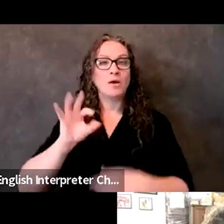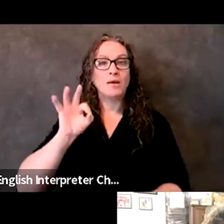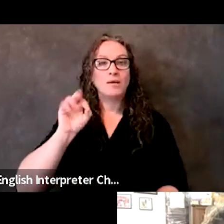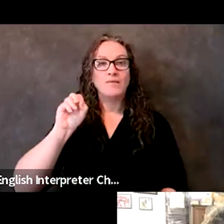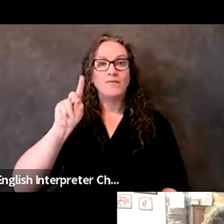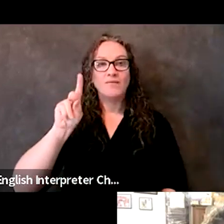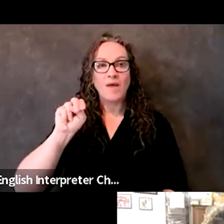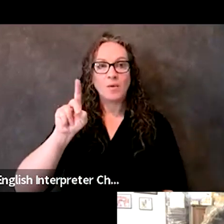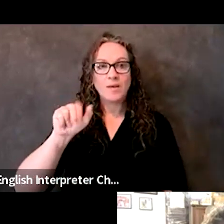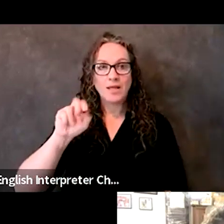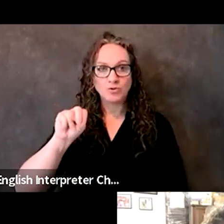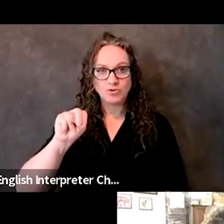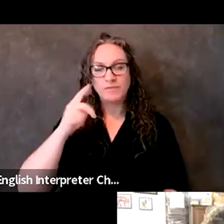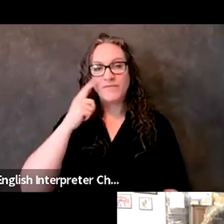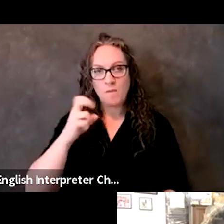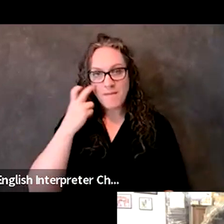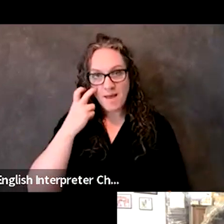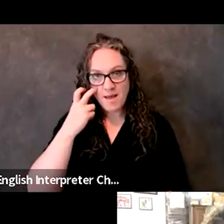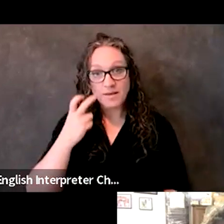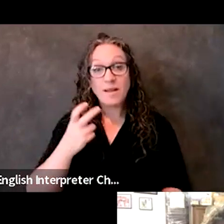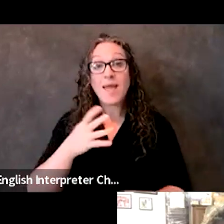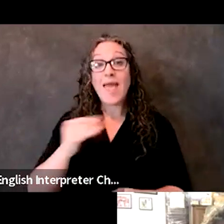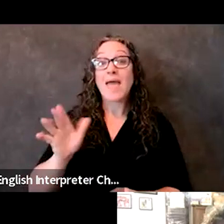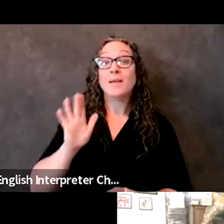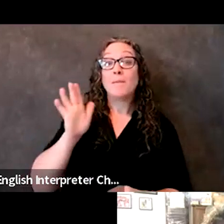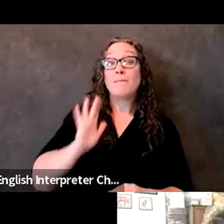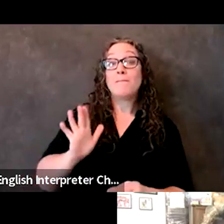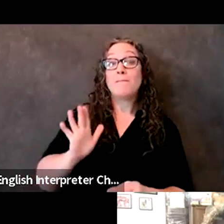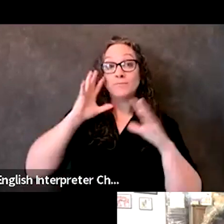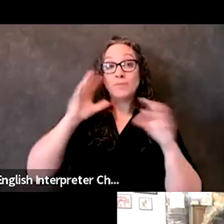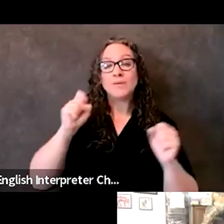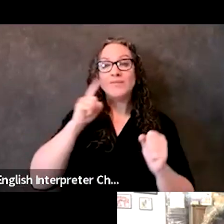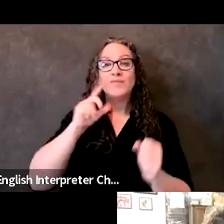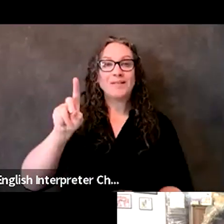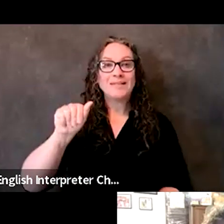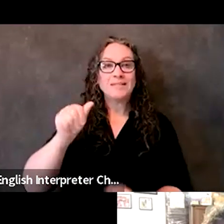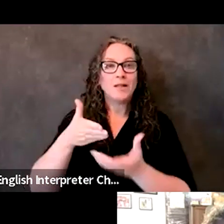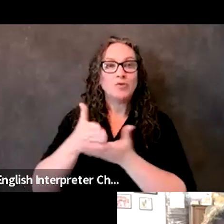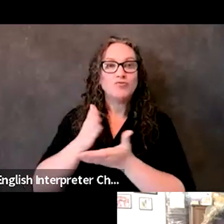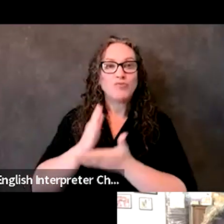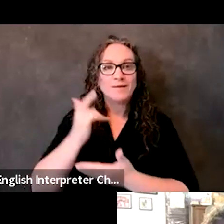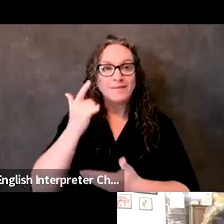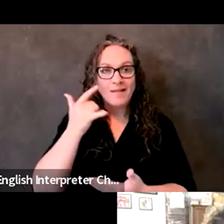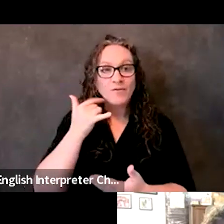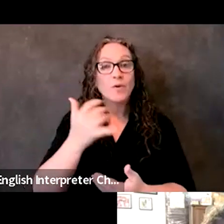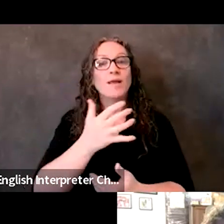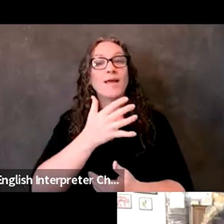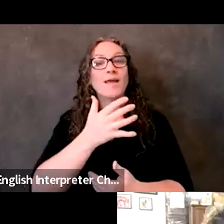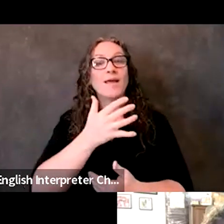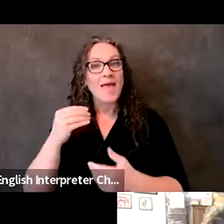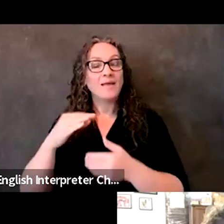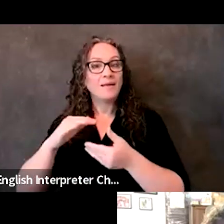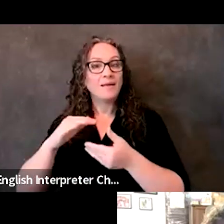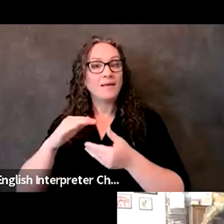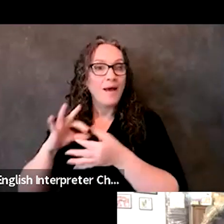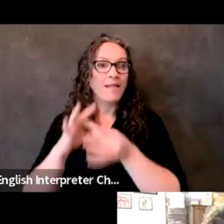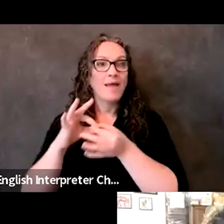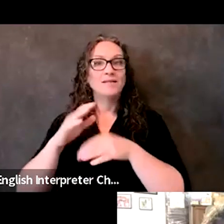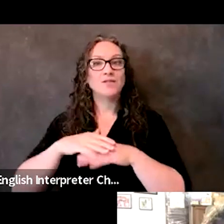as past president for Disability Rights California and the Alliance on Aging and Vision Loss.